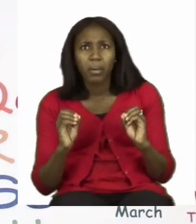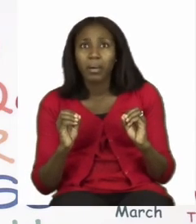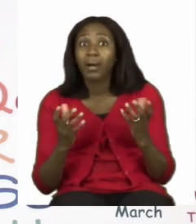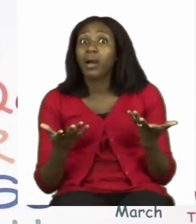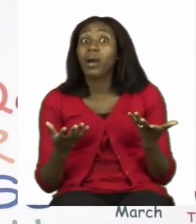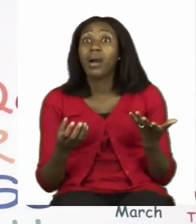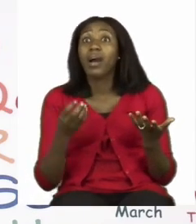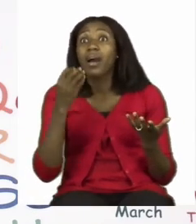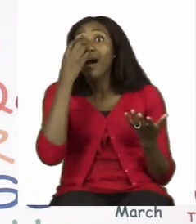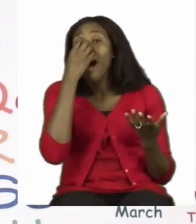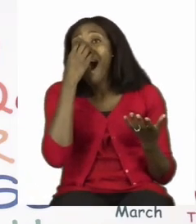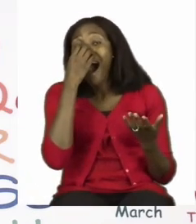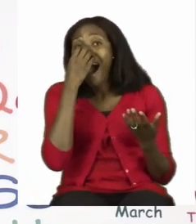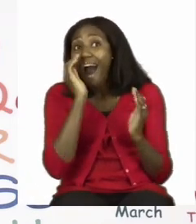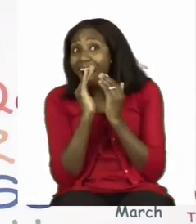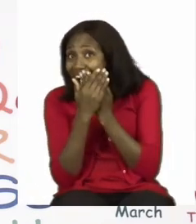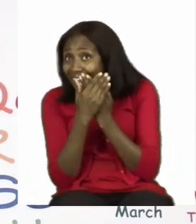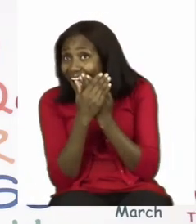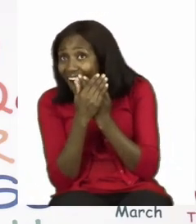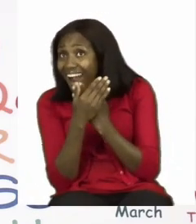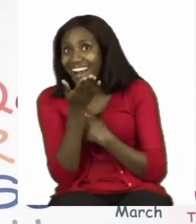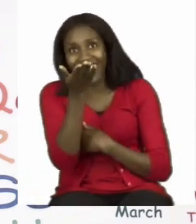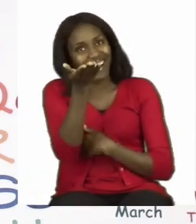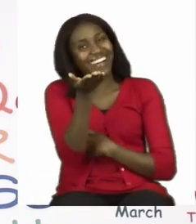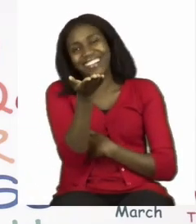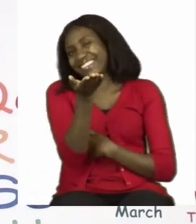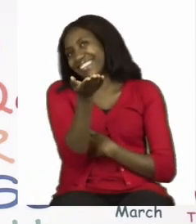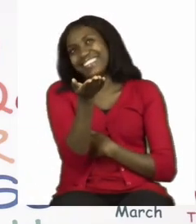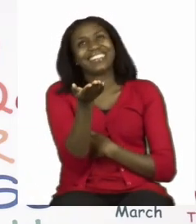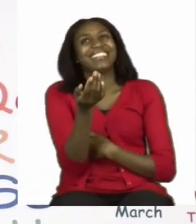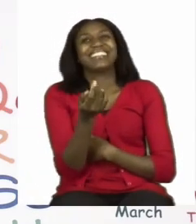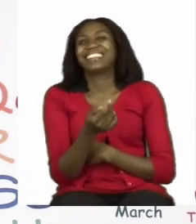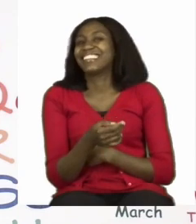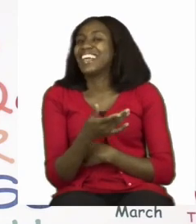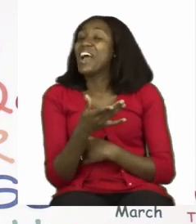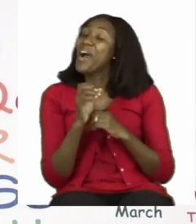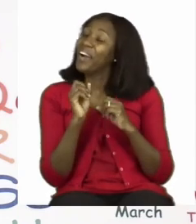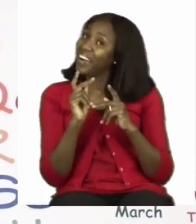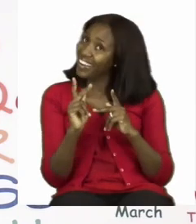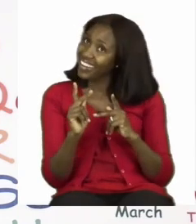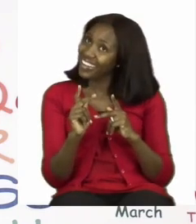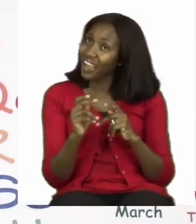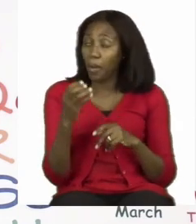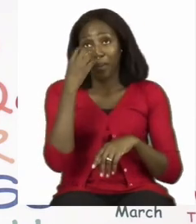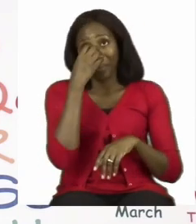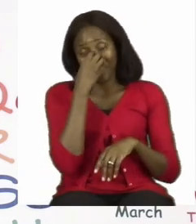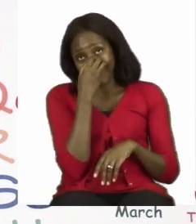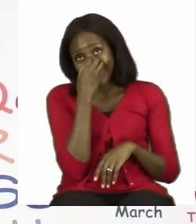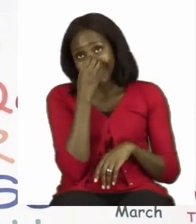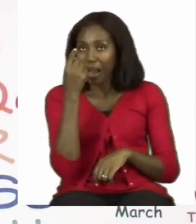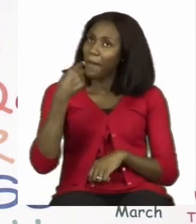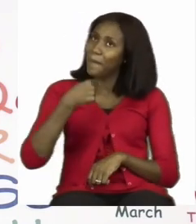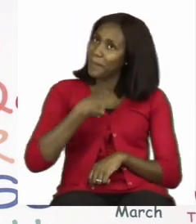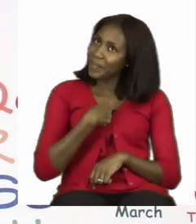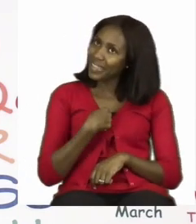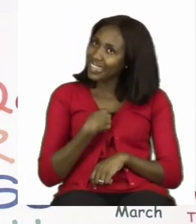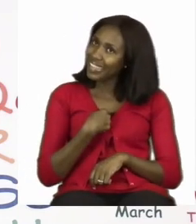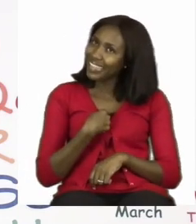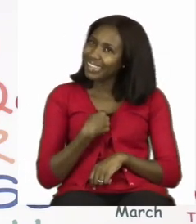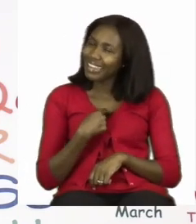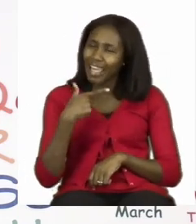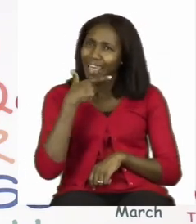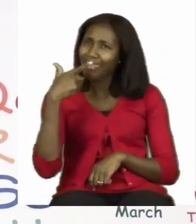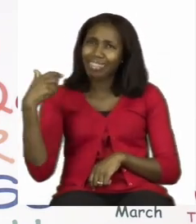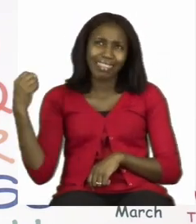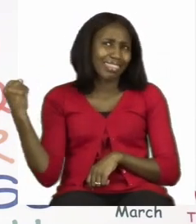Are you hiding from me, Zoshi? So, from Zoshi and I, we would like to say